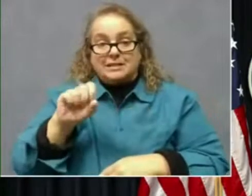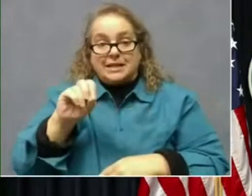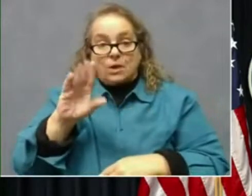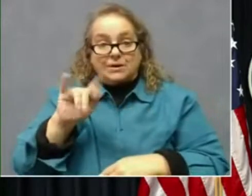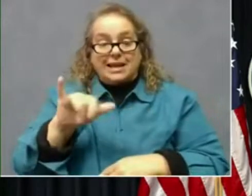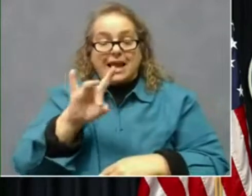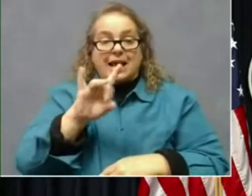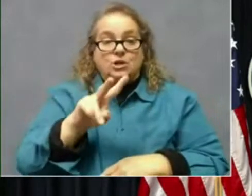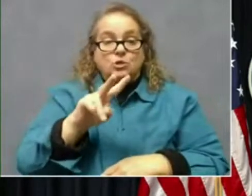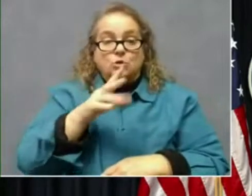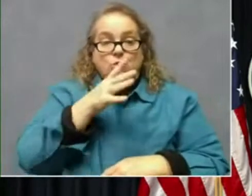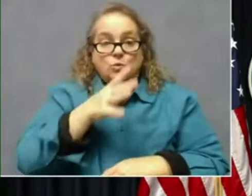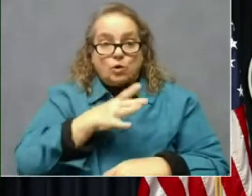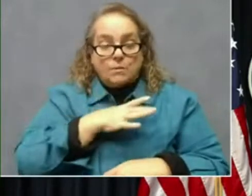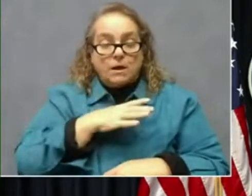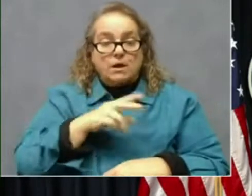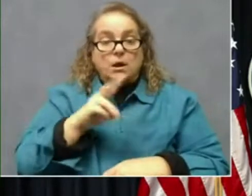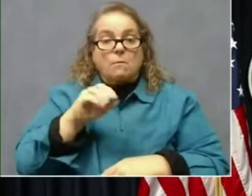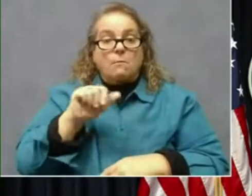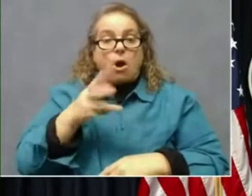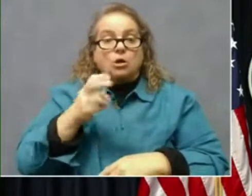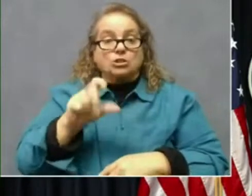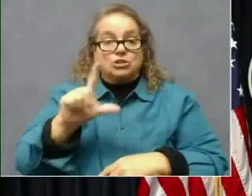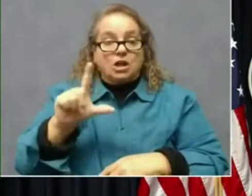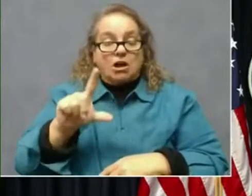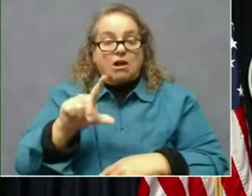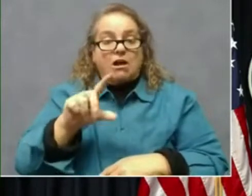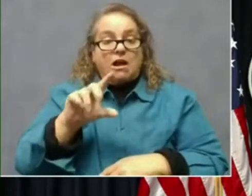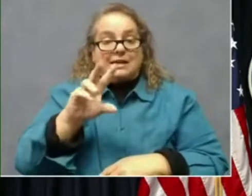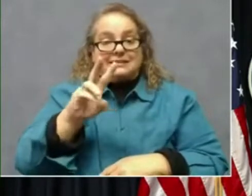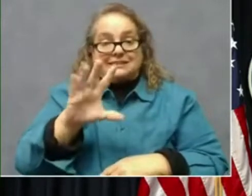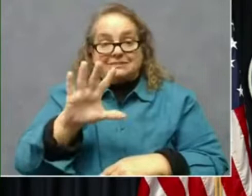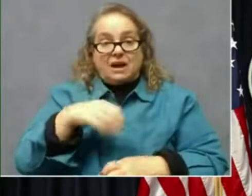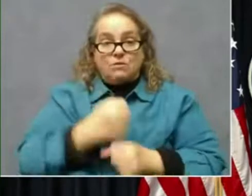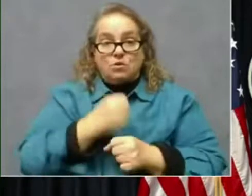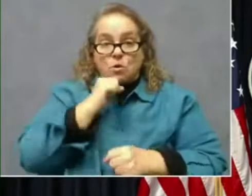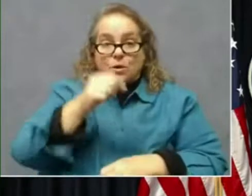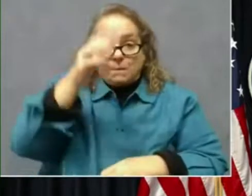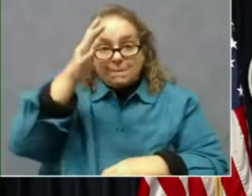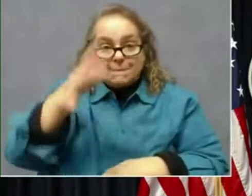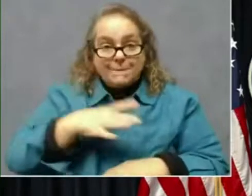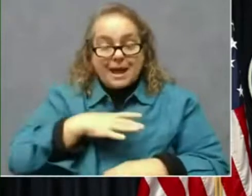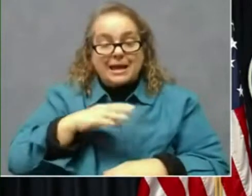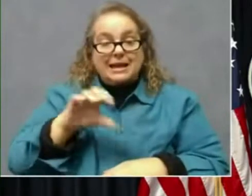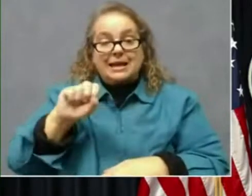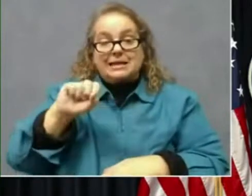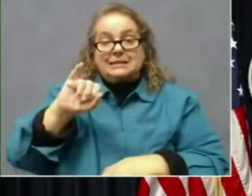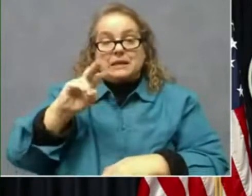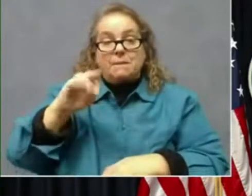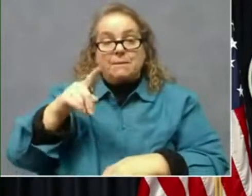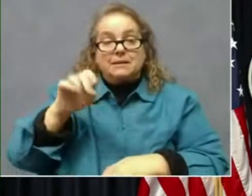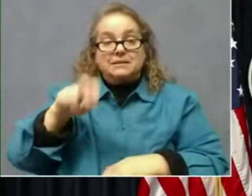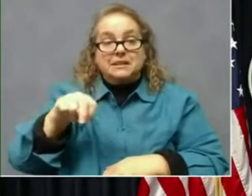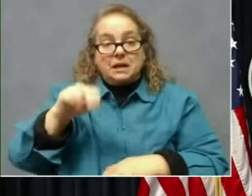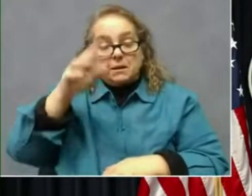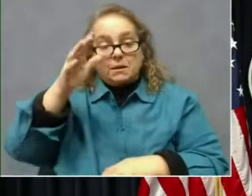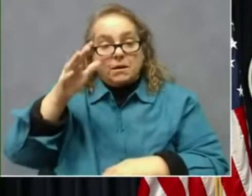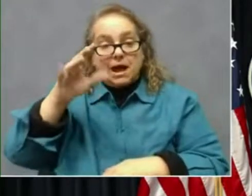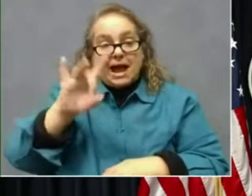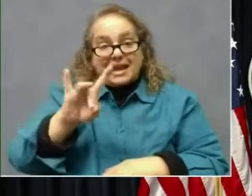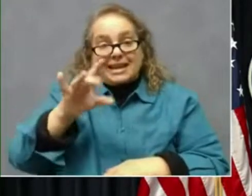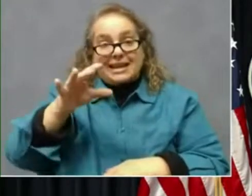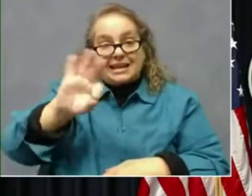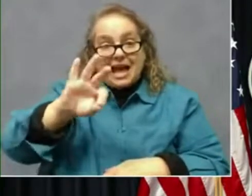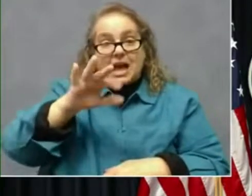woman. In Marshall County, we lost a 65-year-old man. In Simpson County, we lost an 89-year-old woman and a